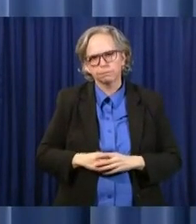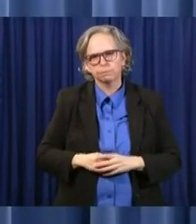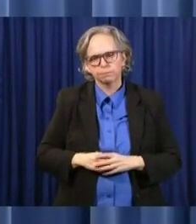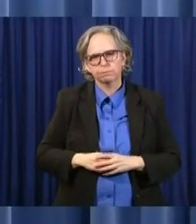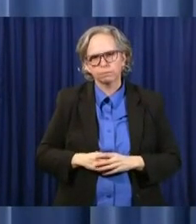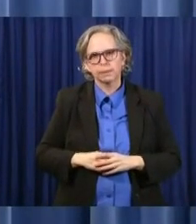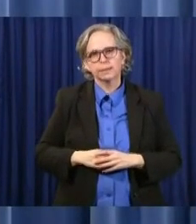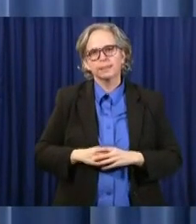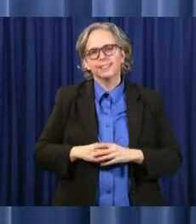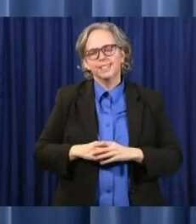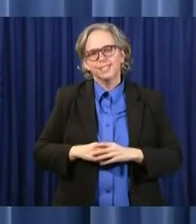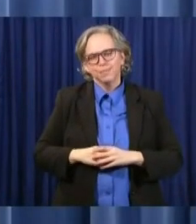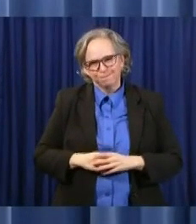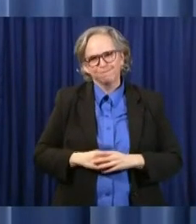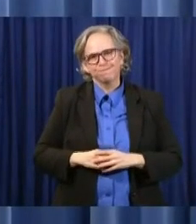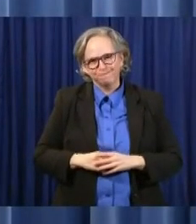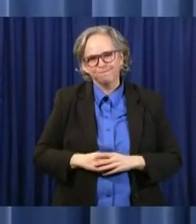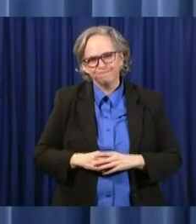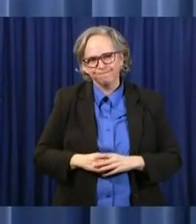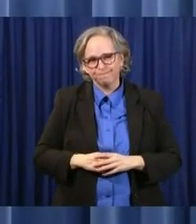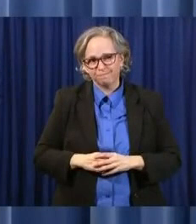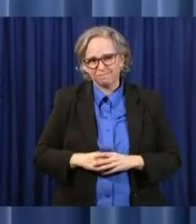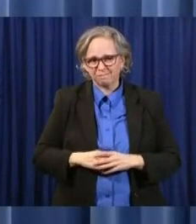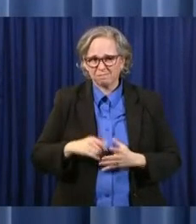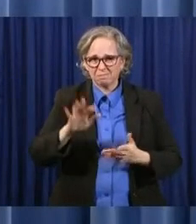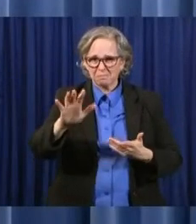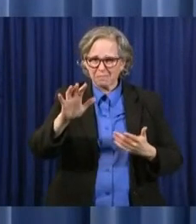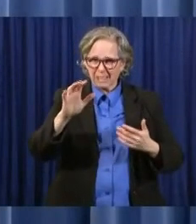Any cut to education is difficult.